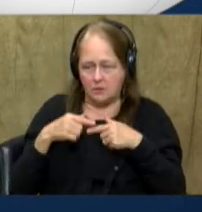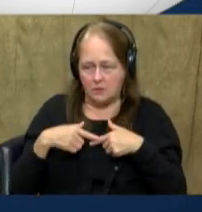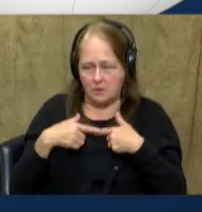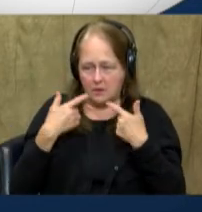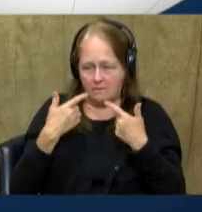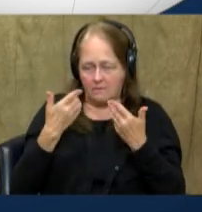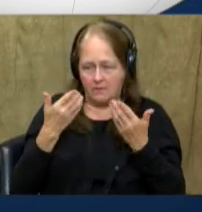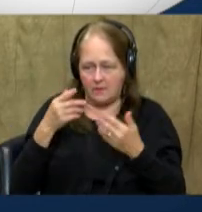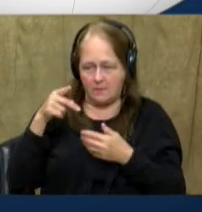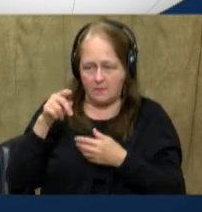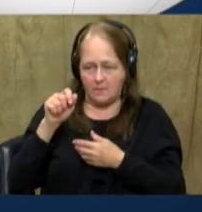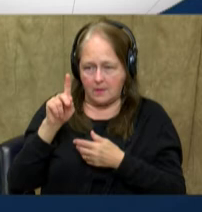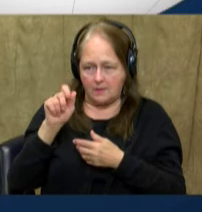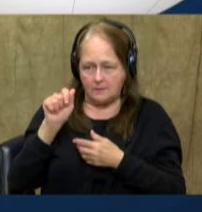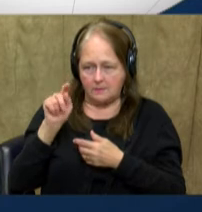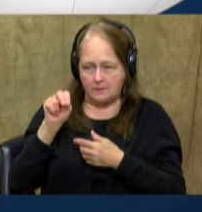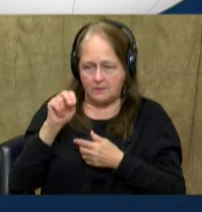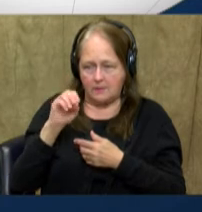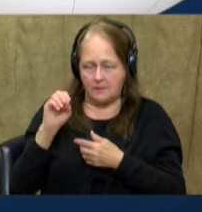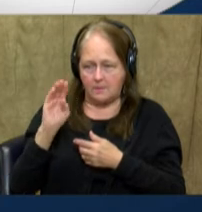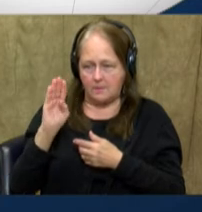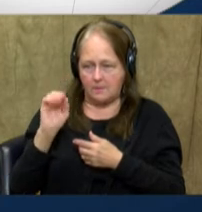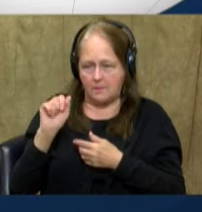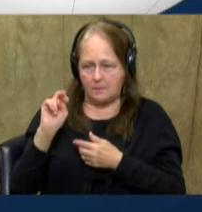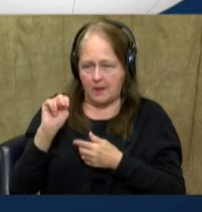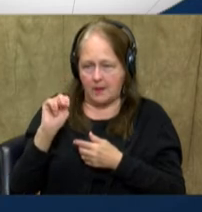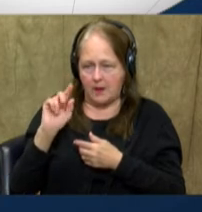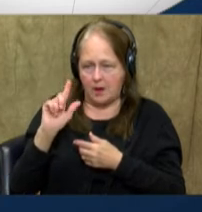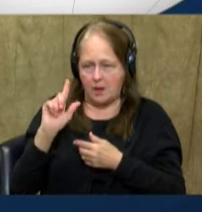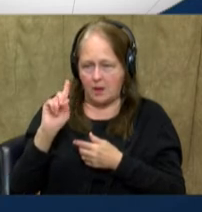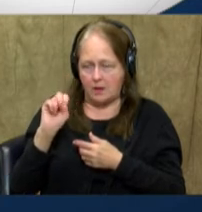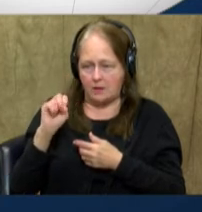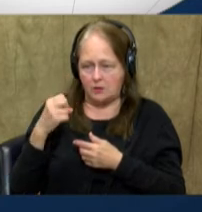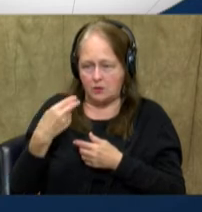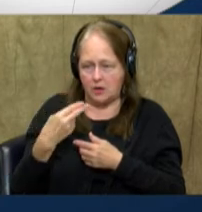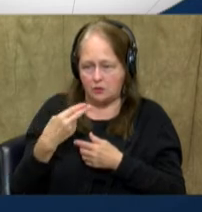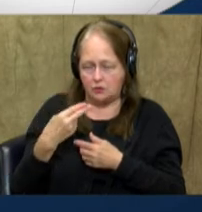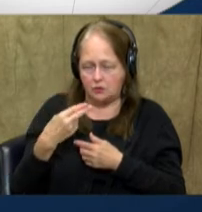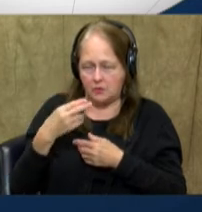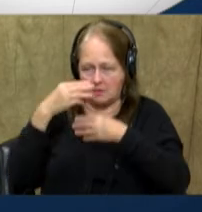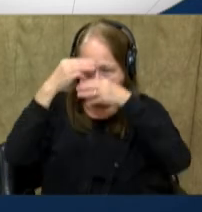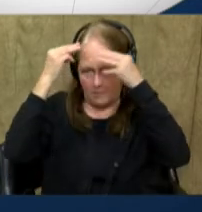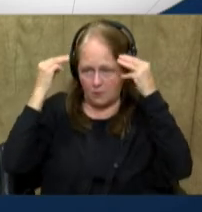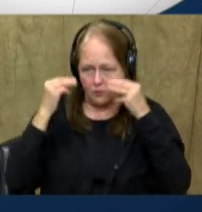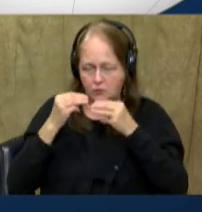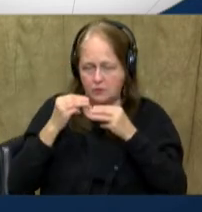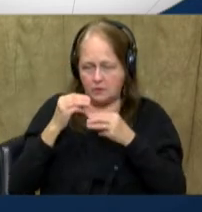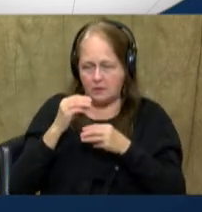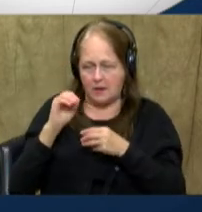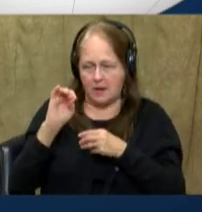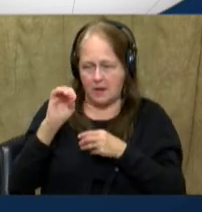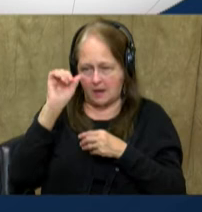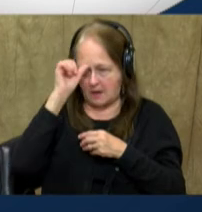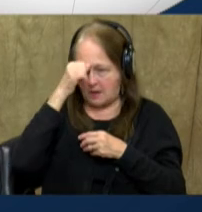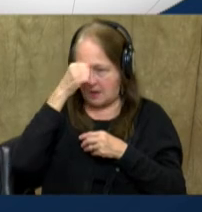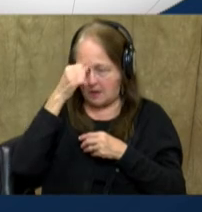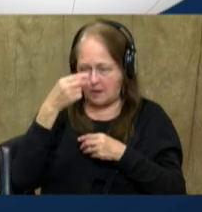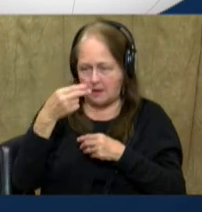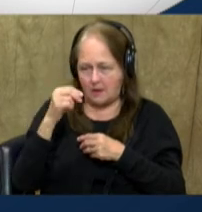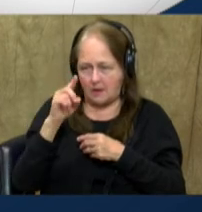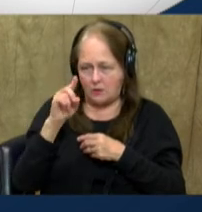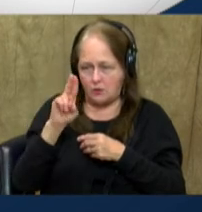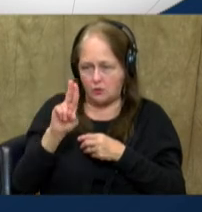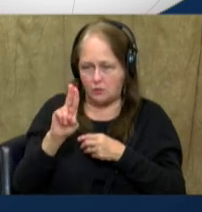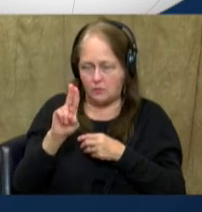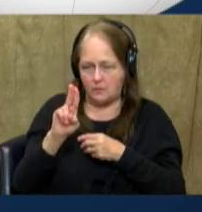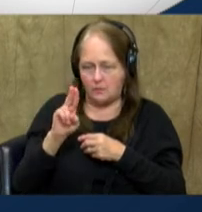The two countries of Pakistan and Bangladesh are predominantly Muslim, and India is predominantly Hindu. India